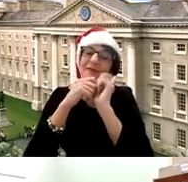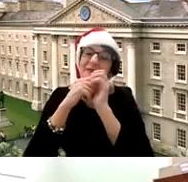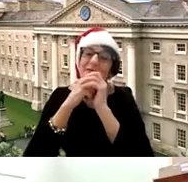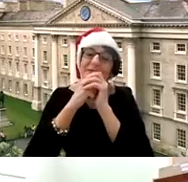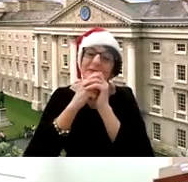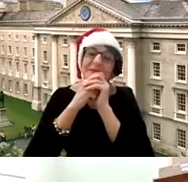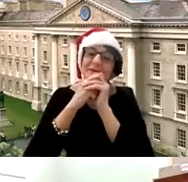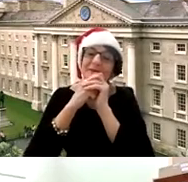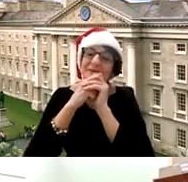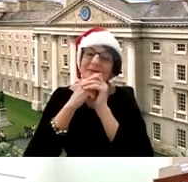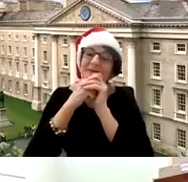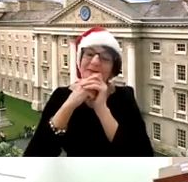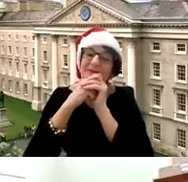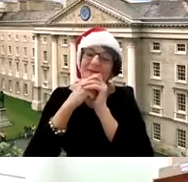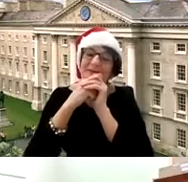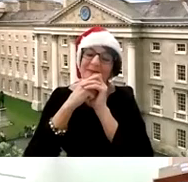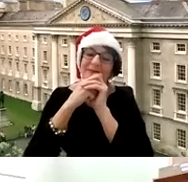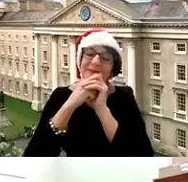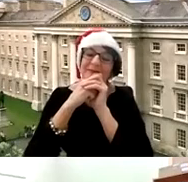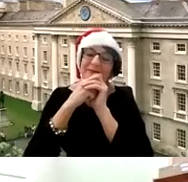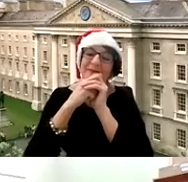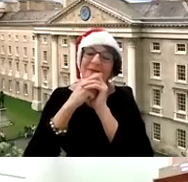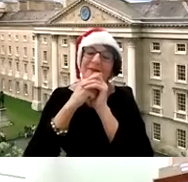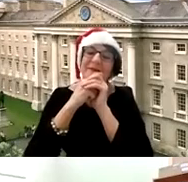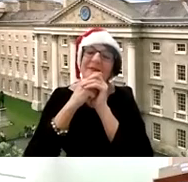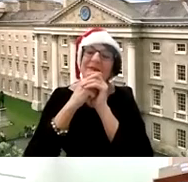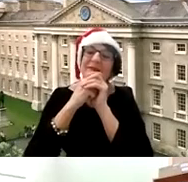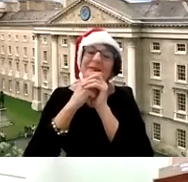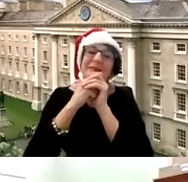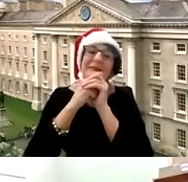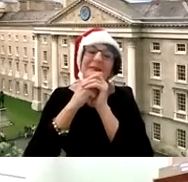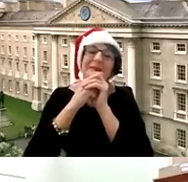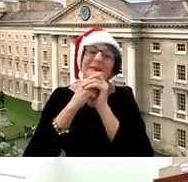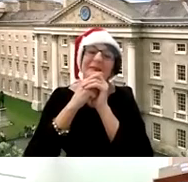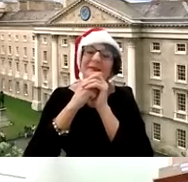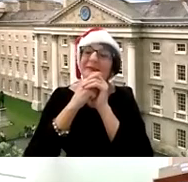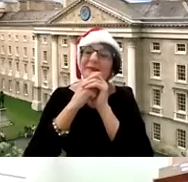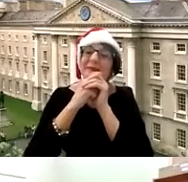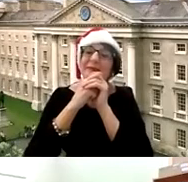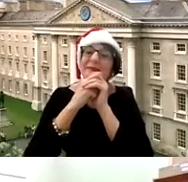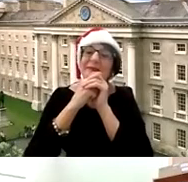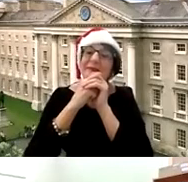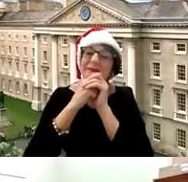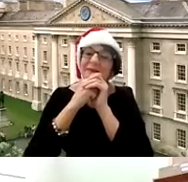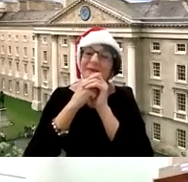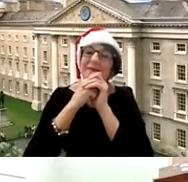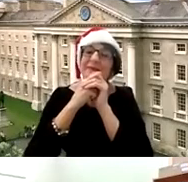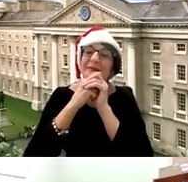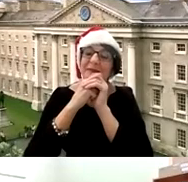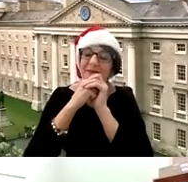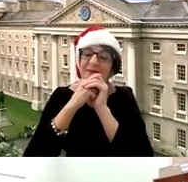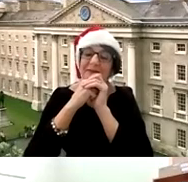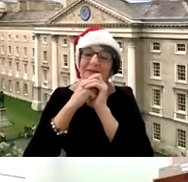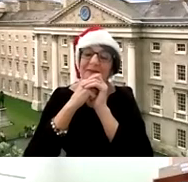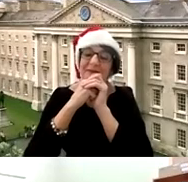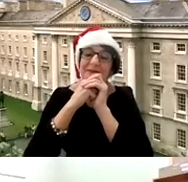christmas as you say it's it's not going to be the same as as other years unfortunately so we're trying to make the best of it and find find different ways of trying